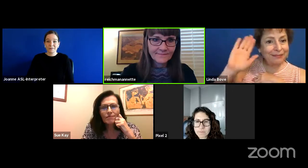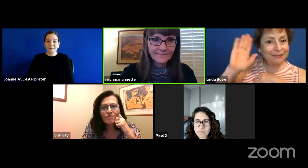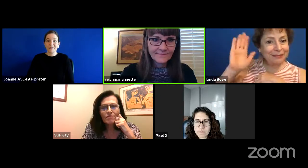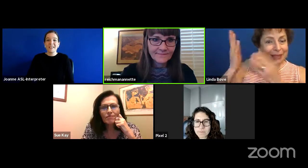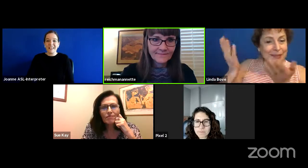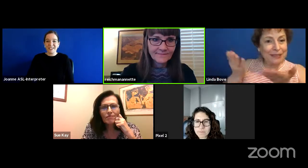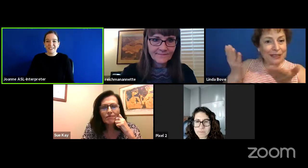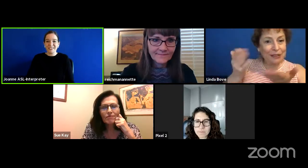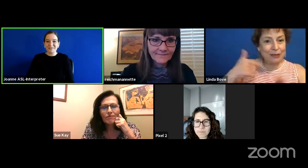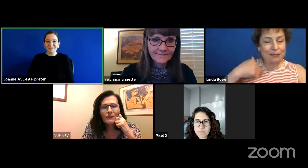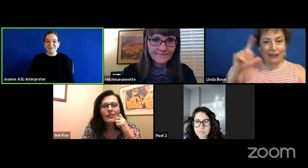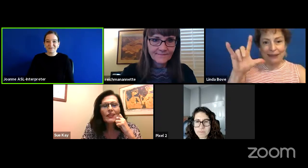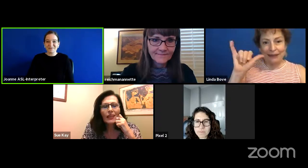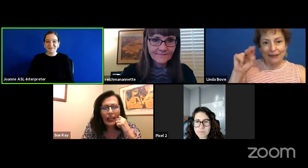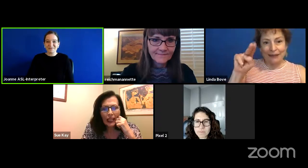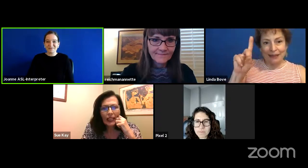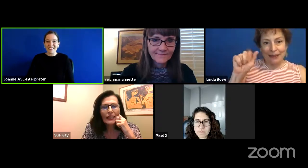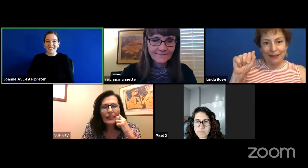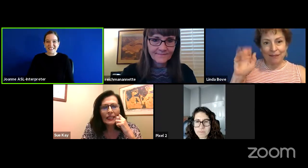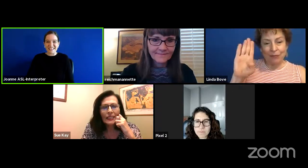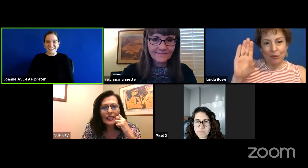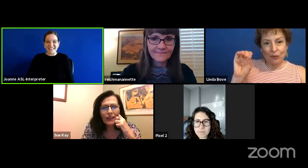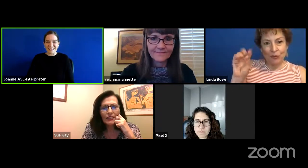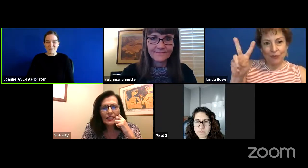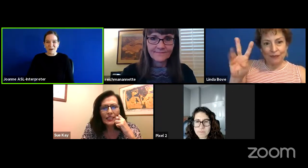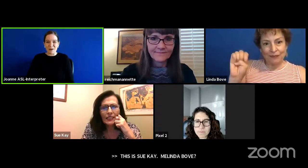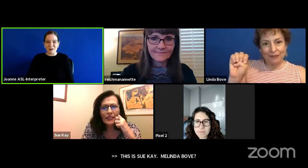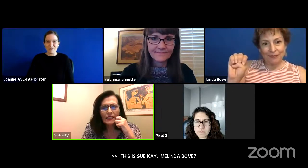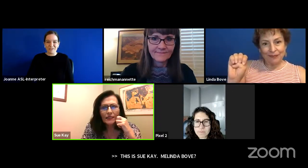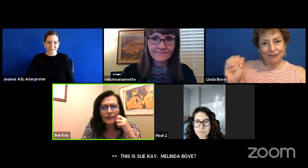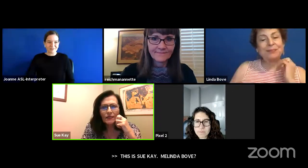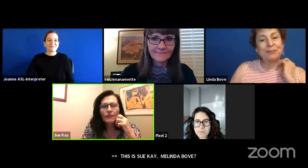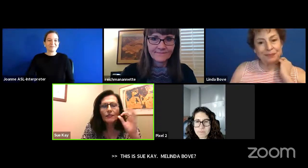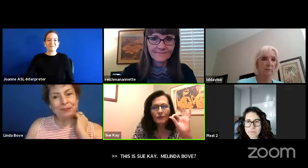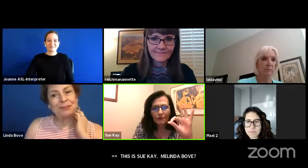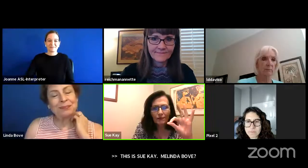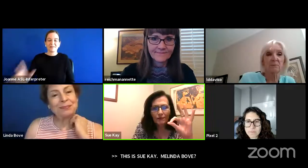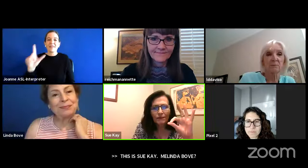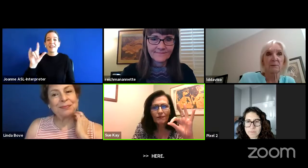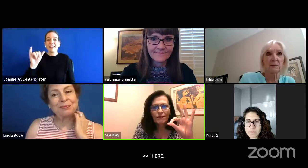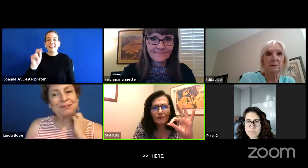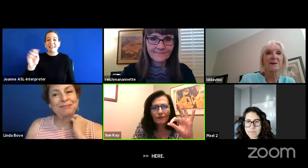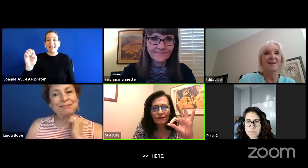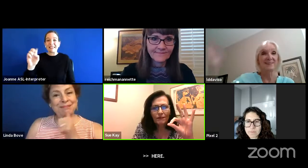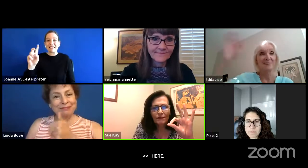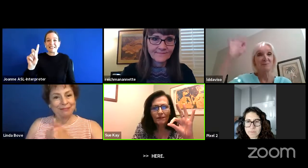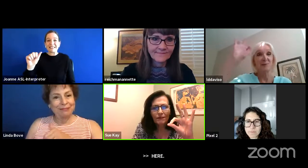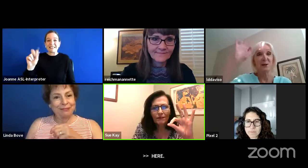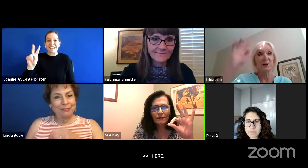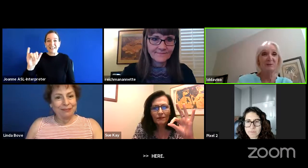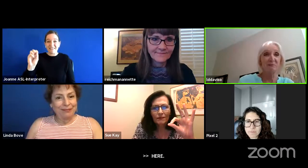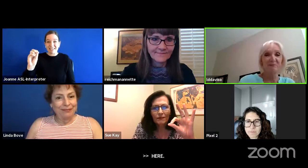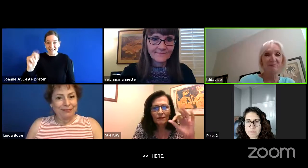here lynn davis here